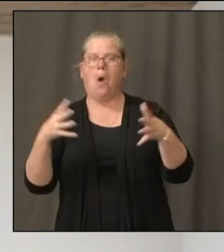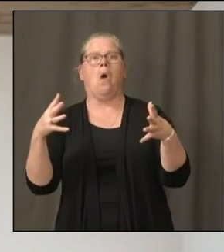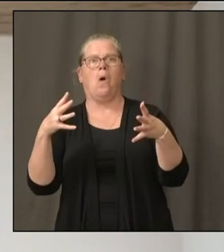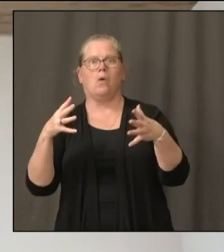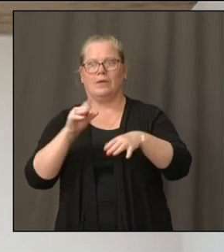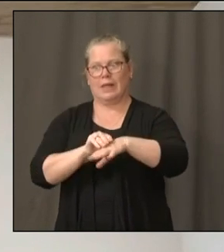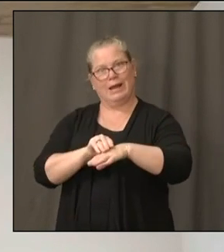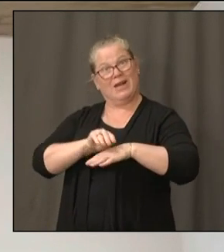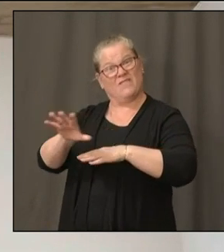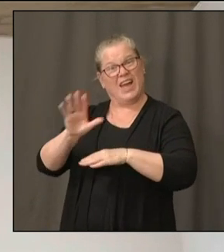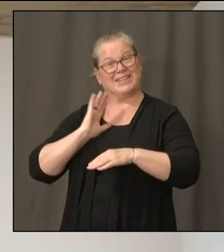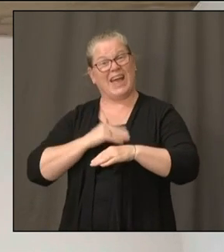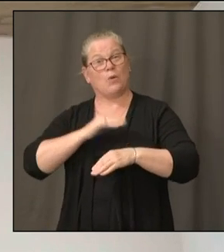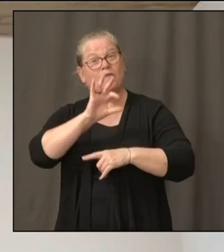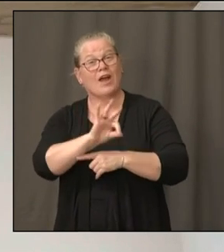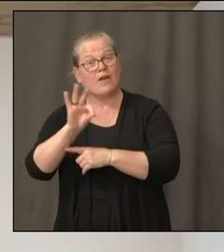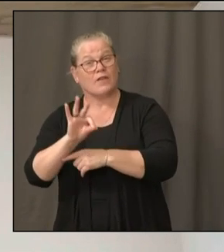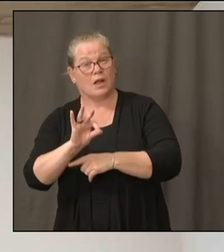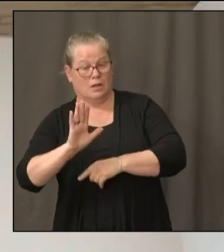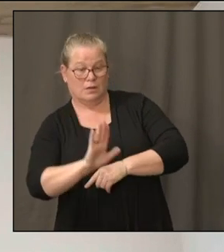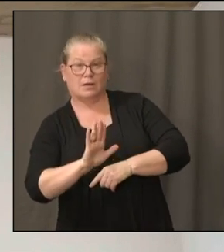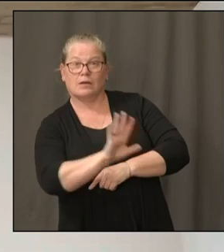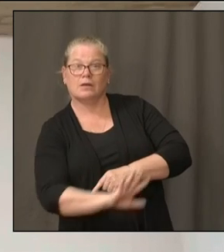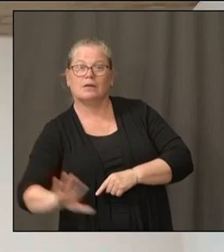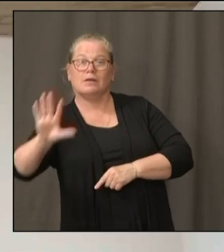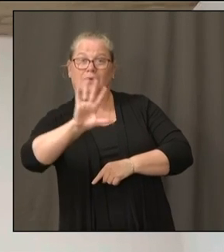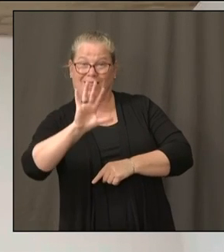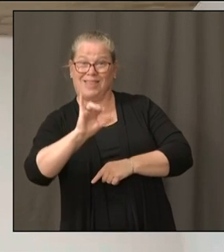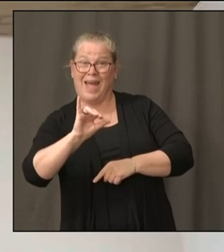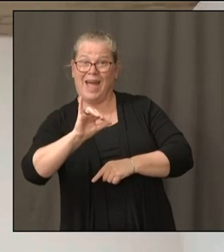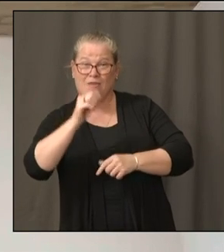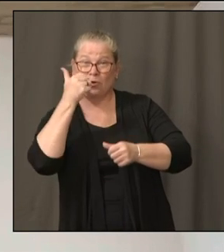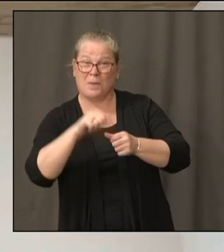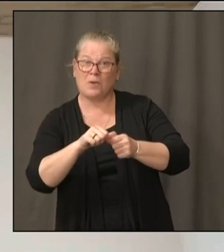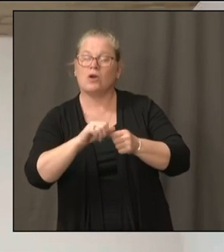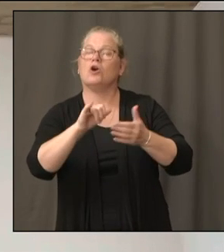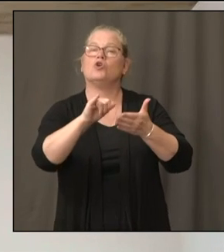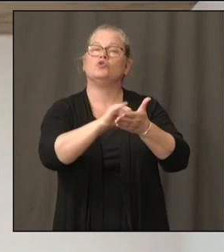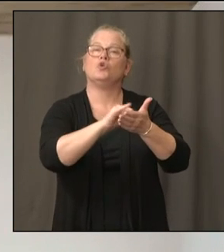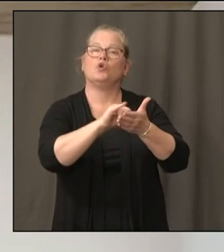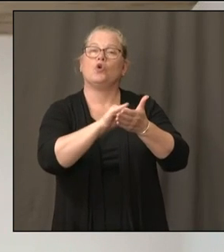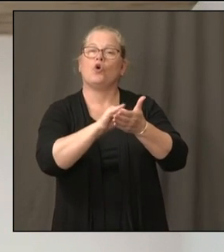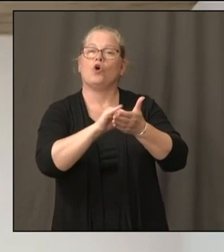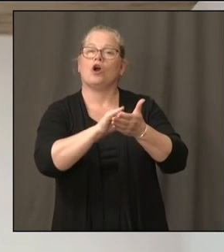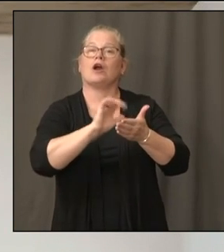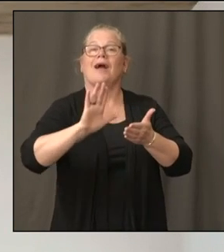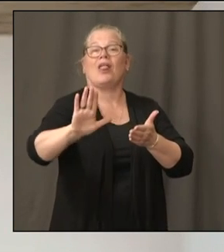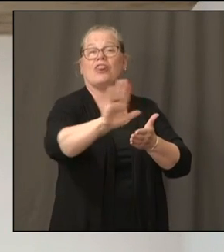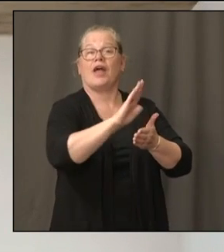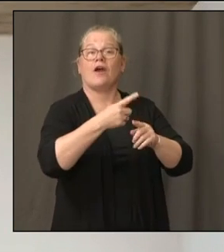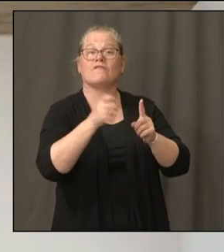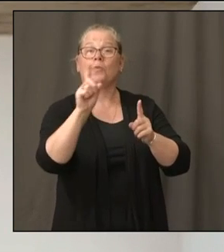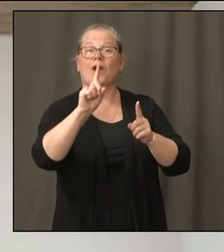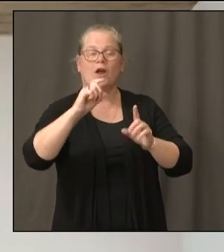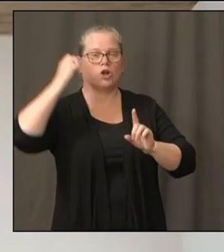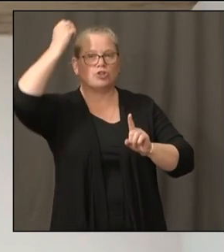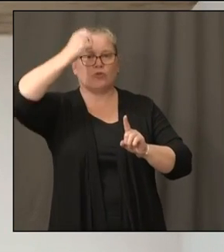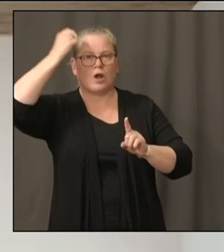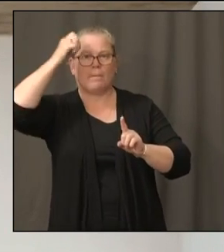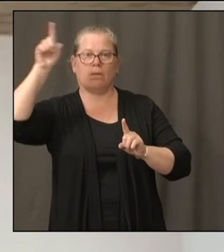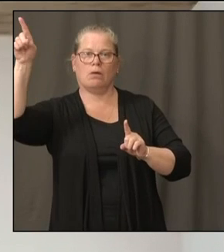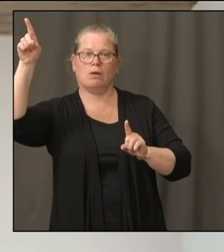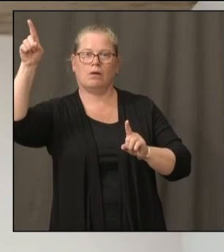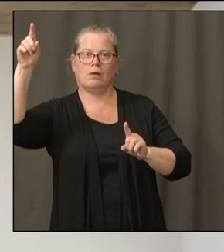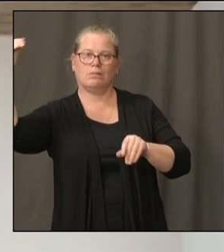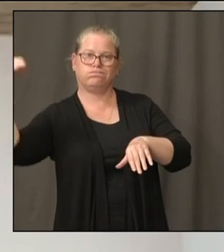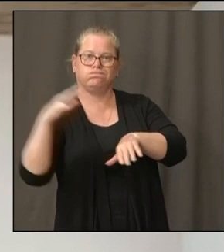New York cases were actually caused by the strain from Europe, which we now know appears to be more